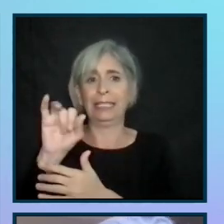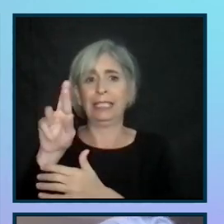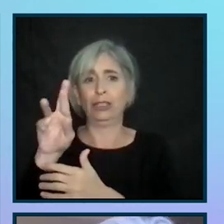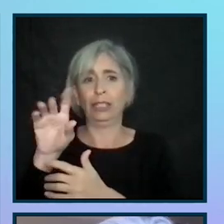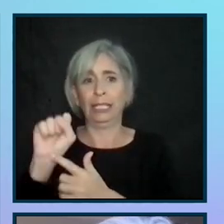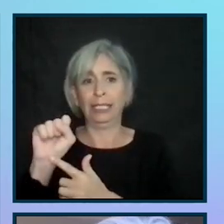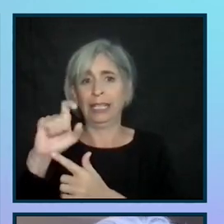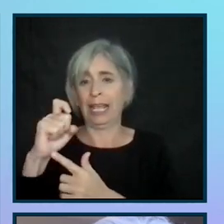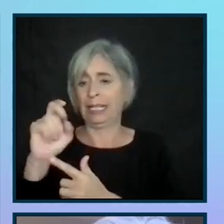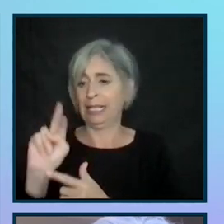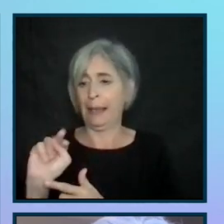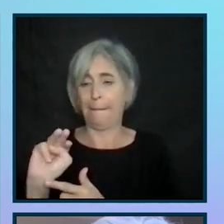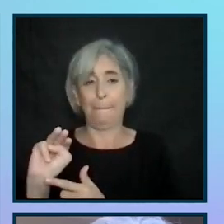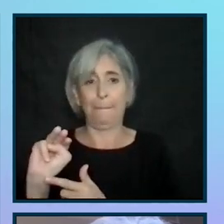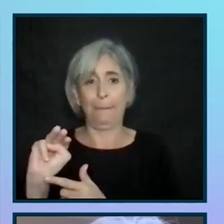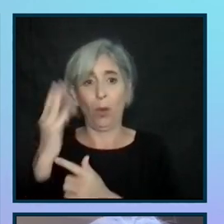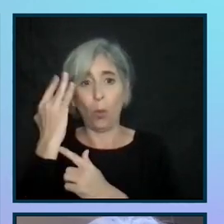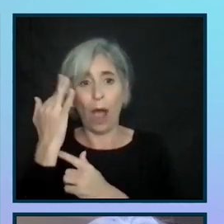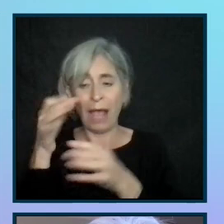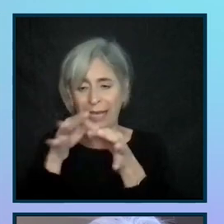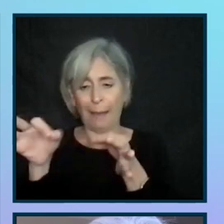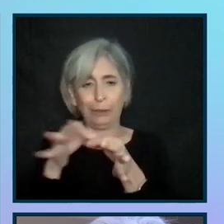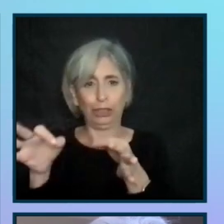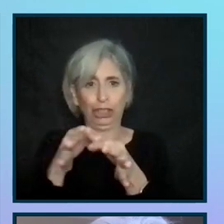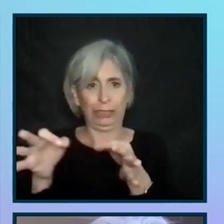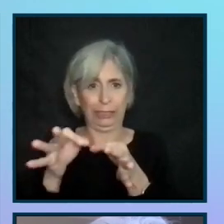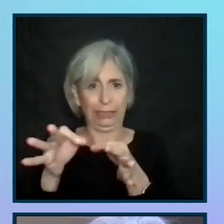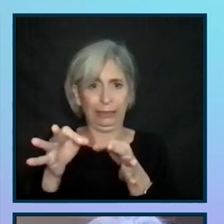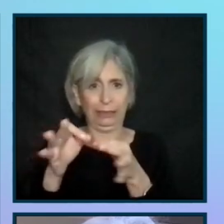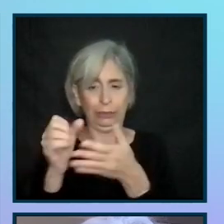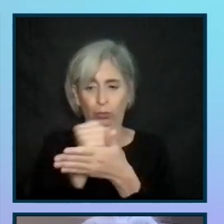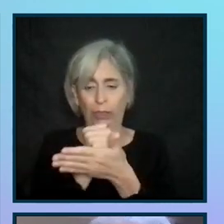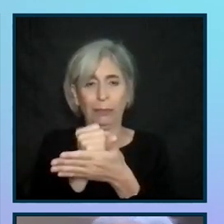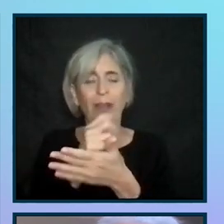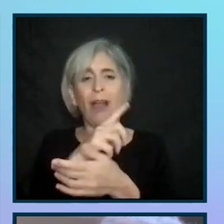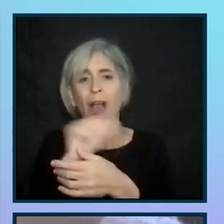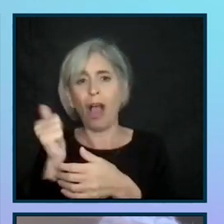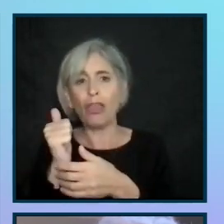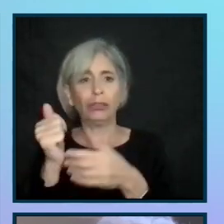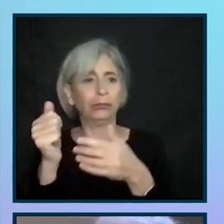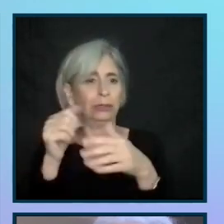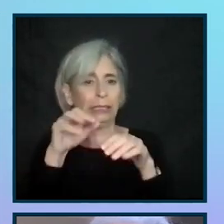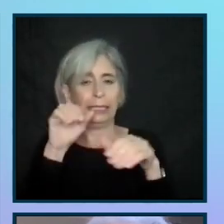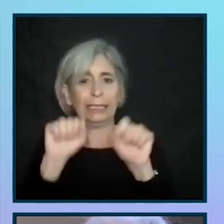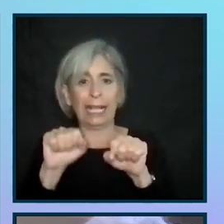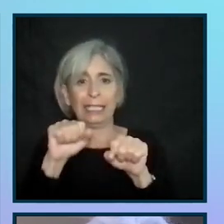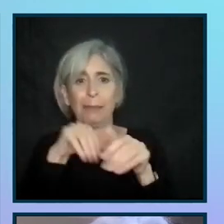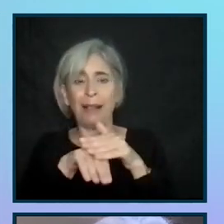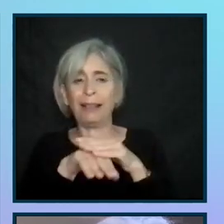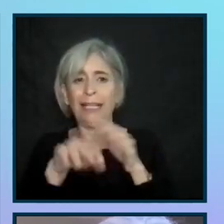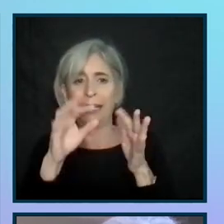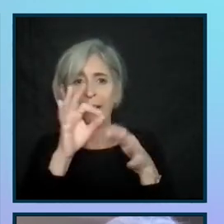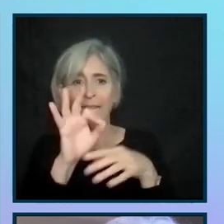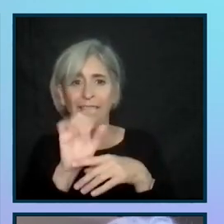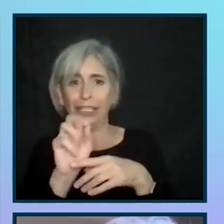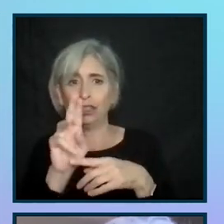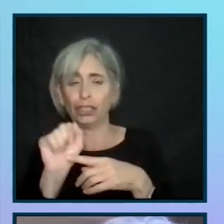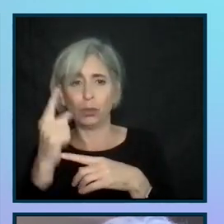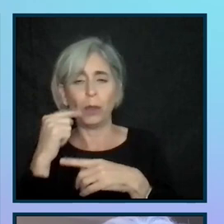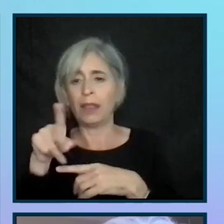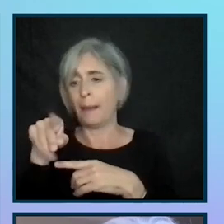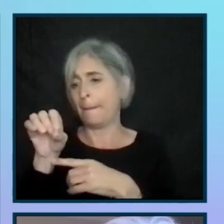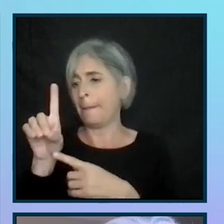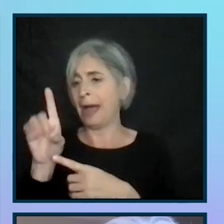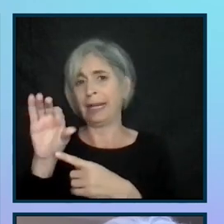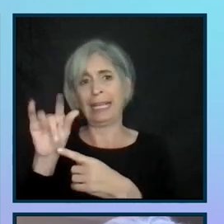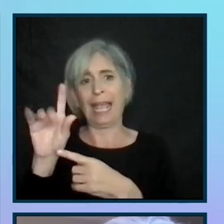around the need to capture, to have transcripts and other accessibility features of podcasts. Again, the